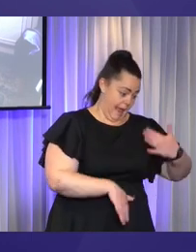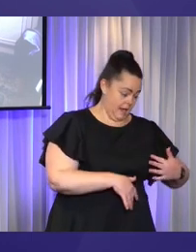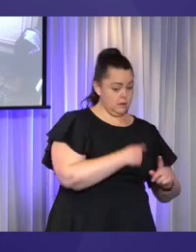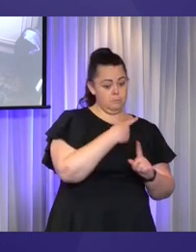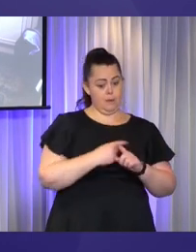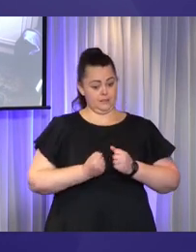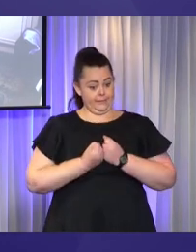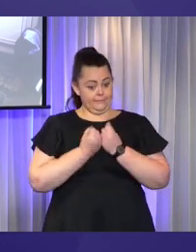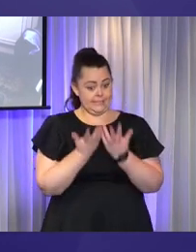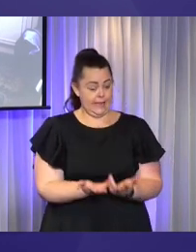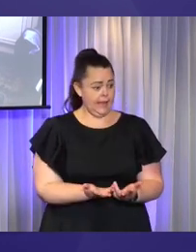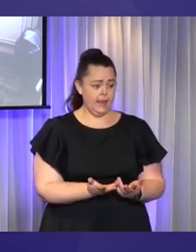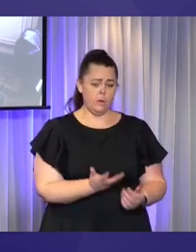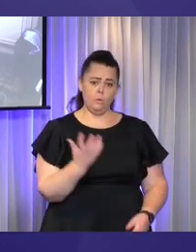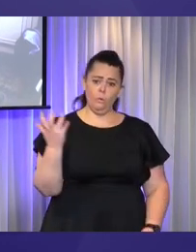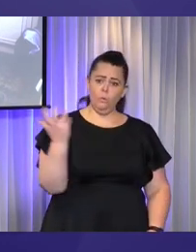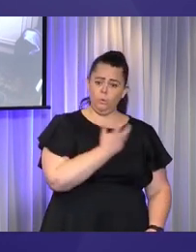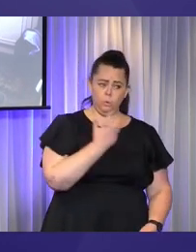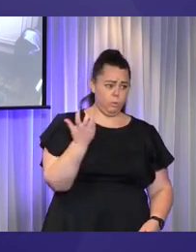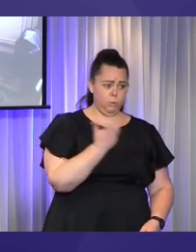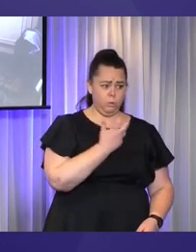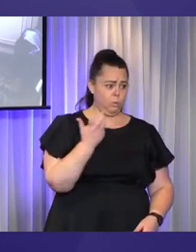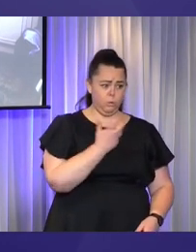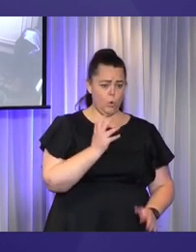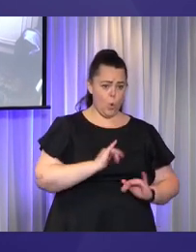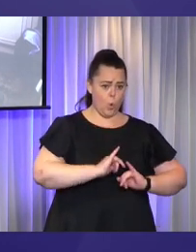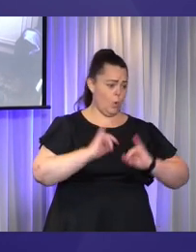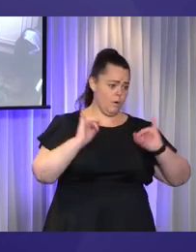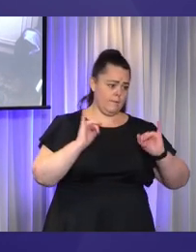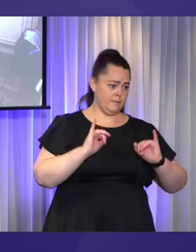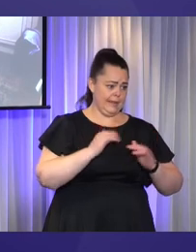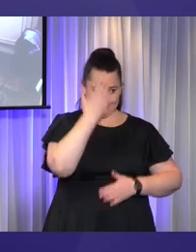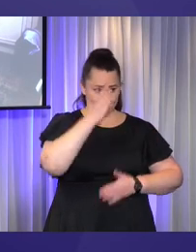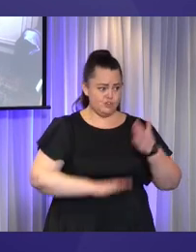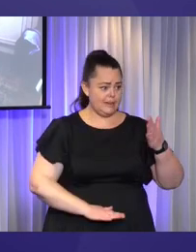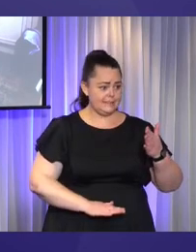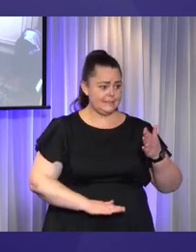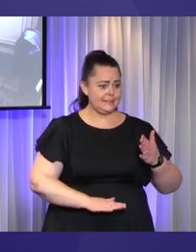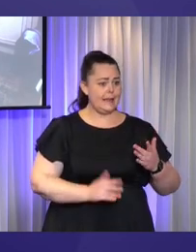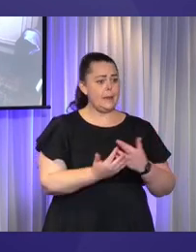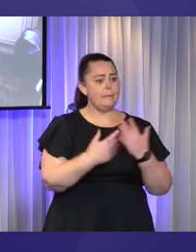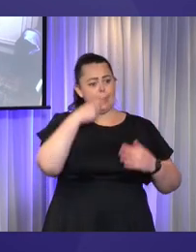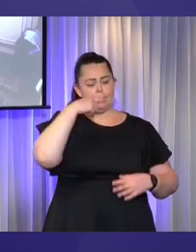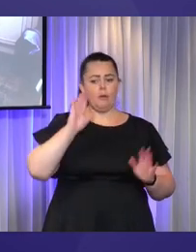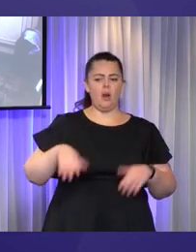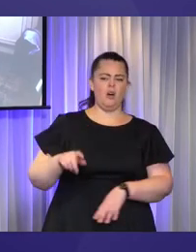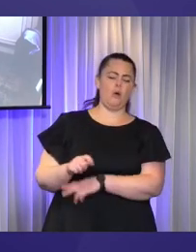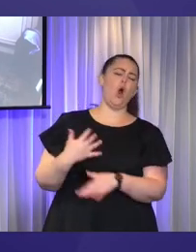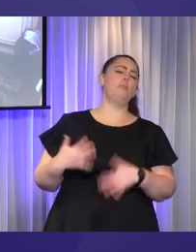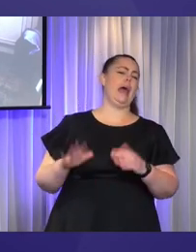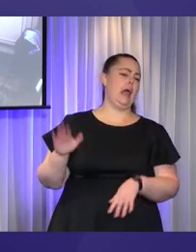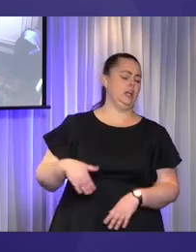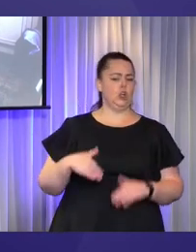debilitating experiences that are so often dismissed. I don't know how many times people have said to me when I've talked about